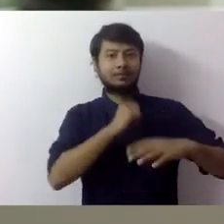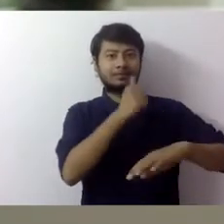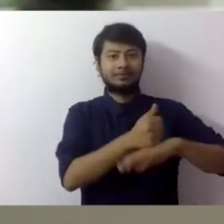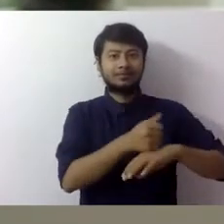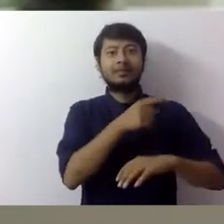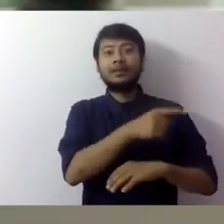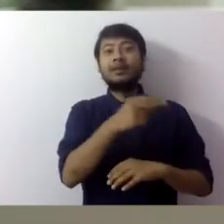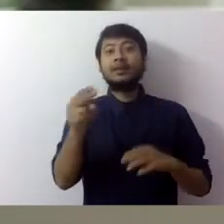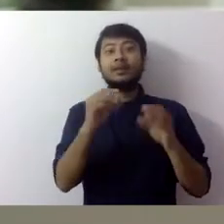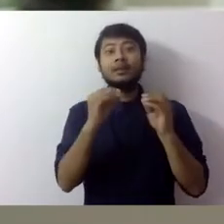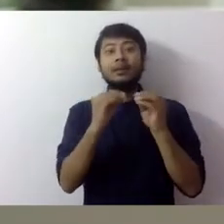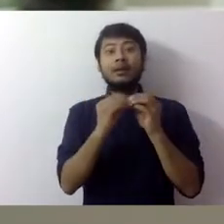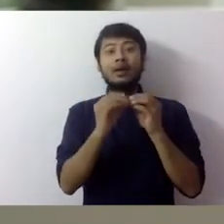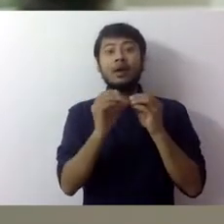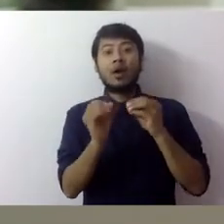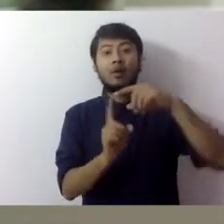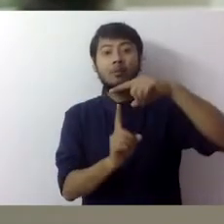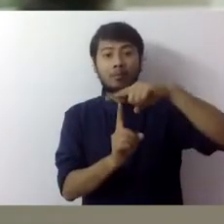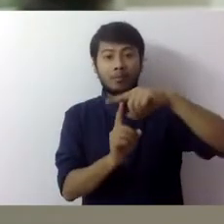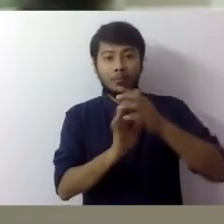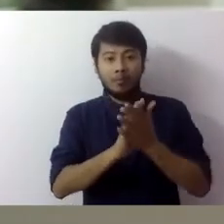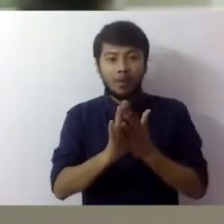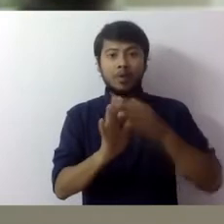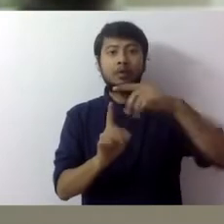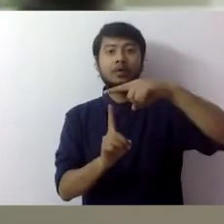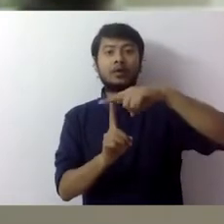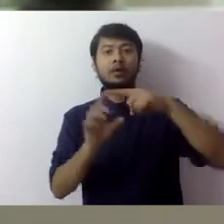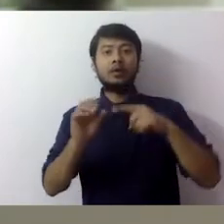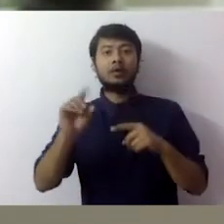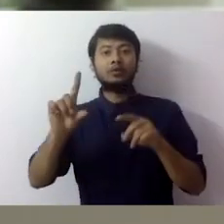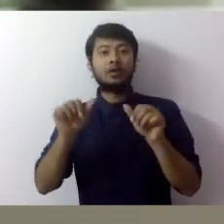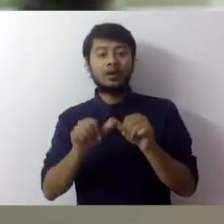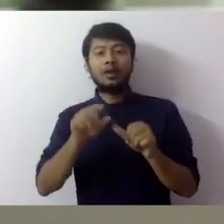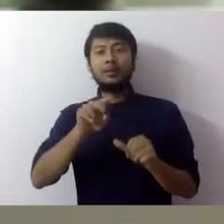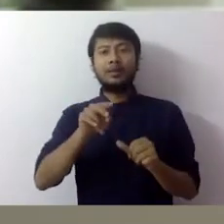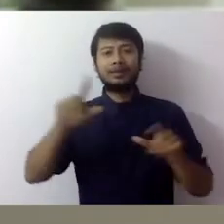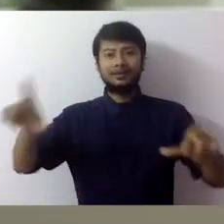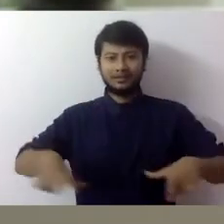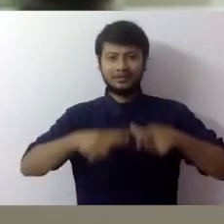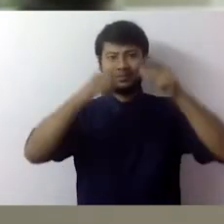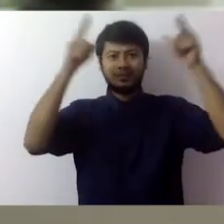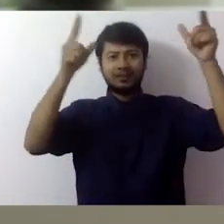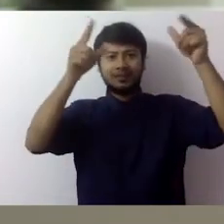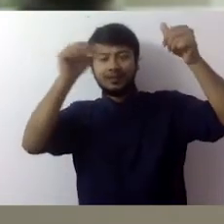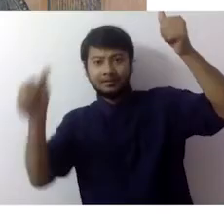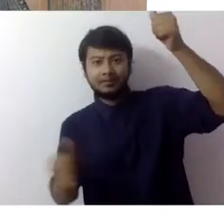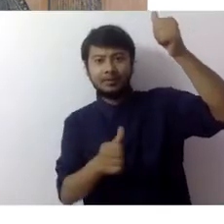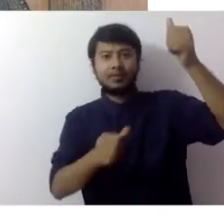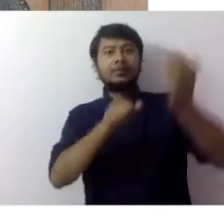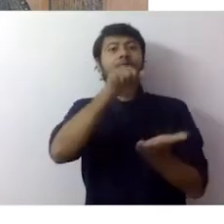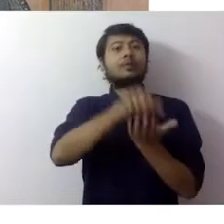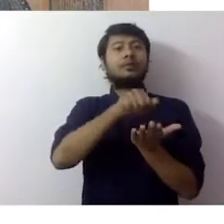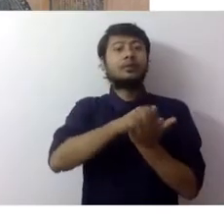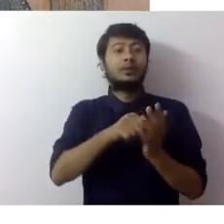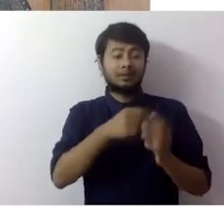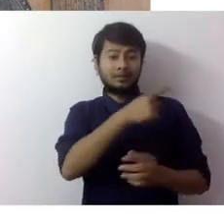and the industry was named after a now lost banyan tree under which the first generation of printers are believed to have set shop. In